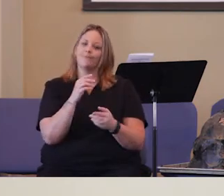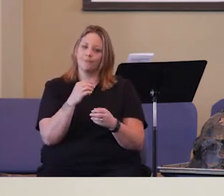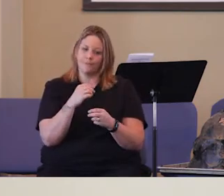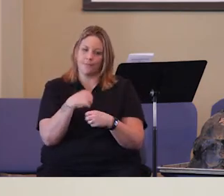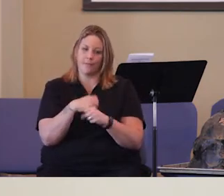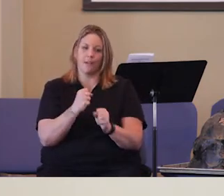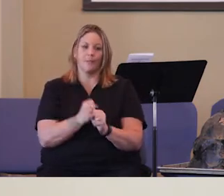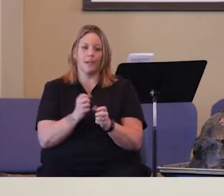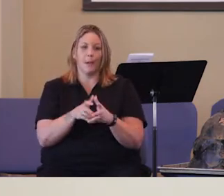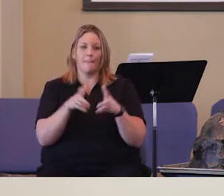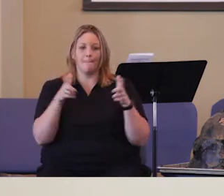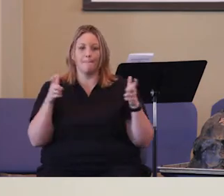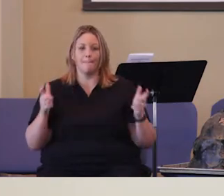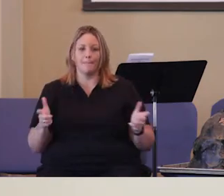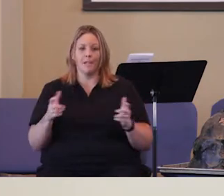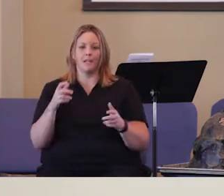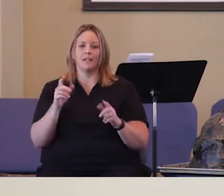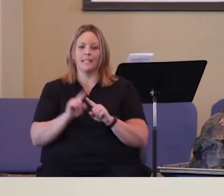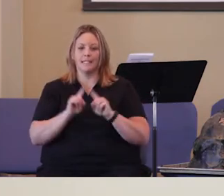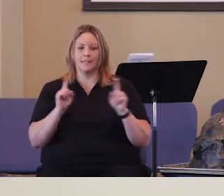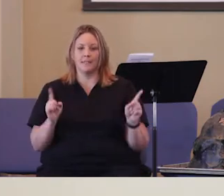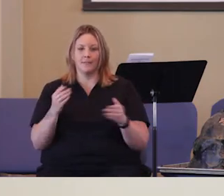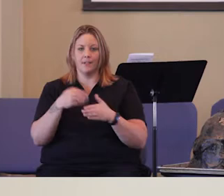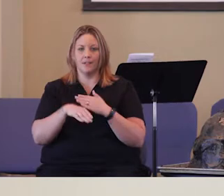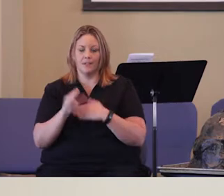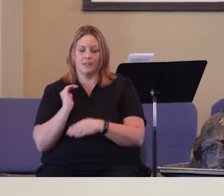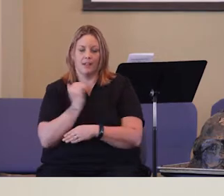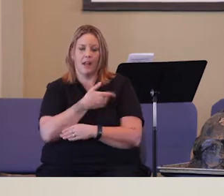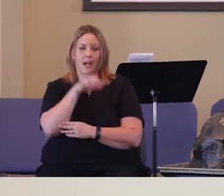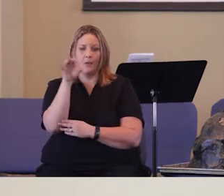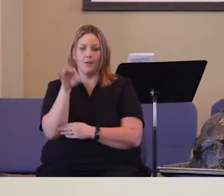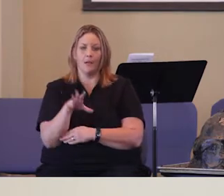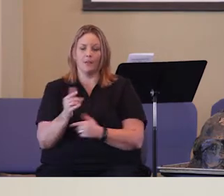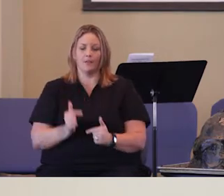can make a big difference in our pastor's life.